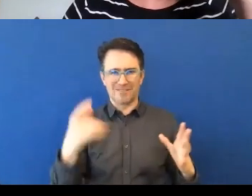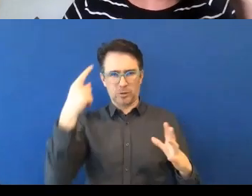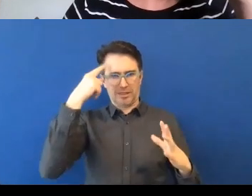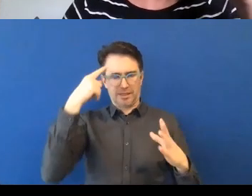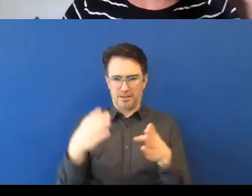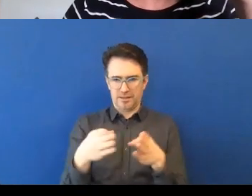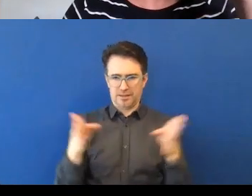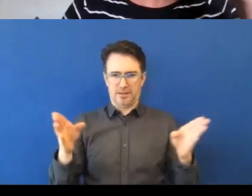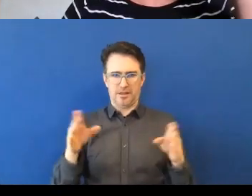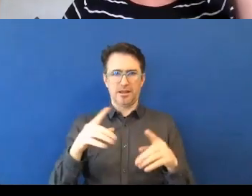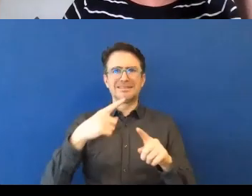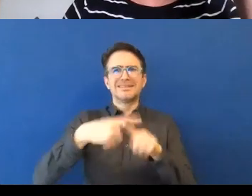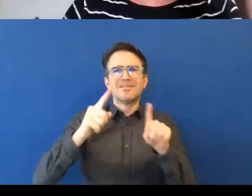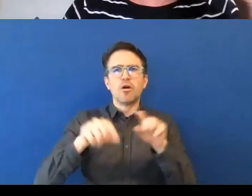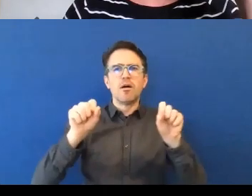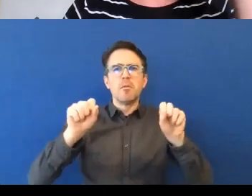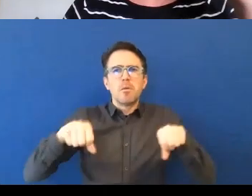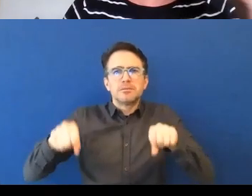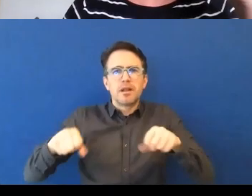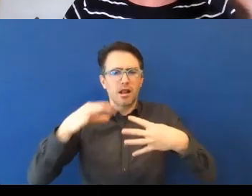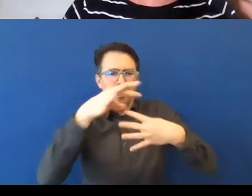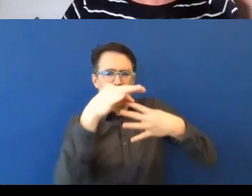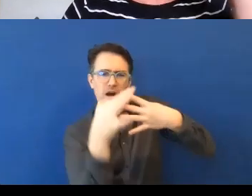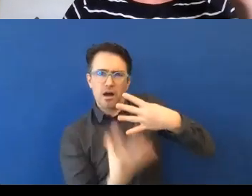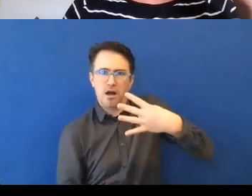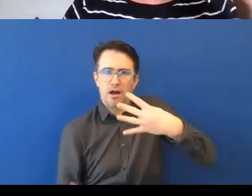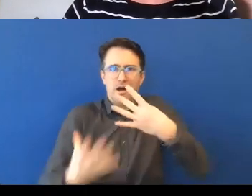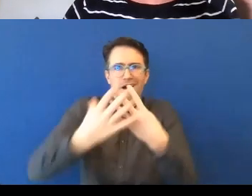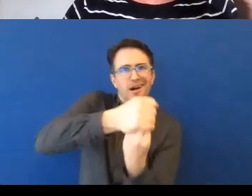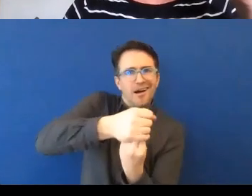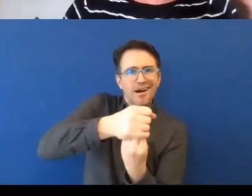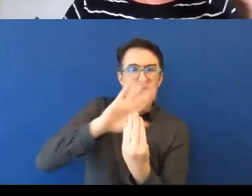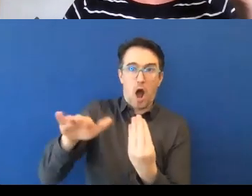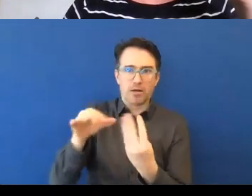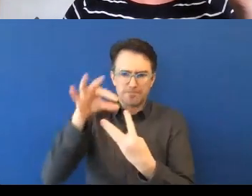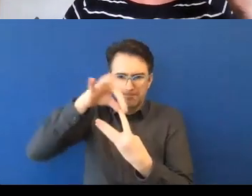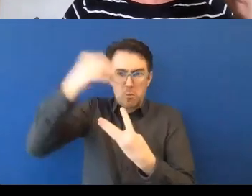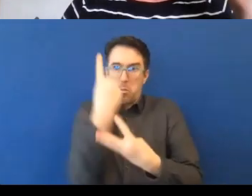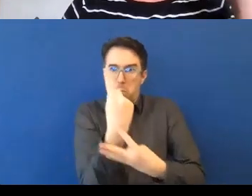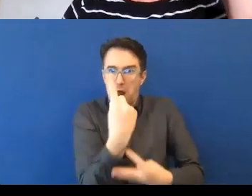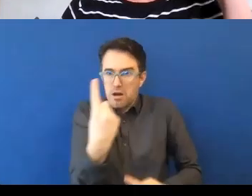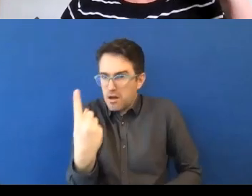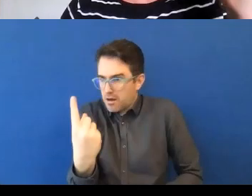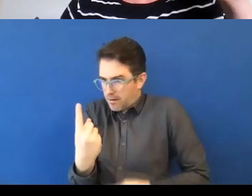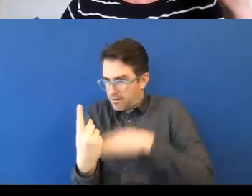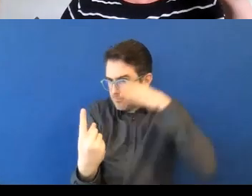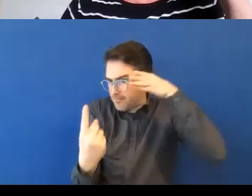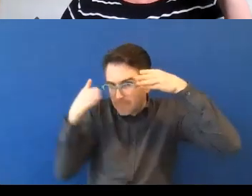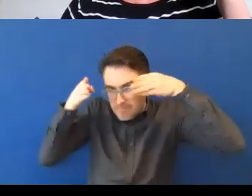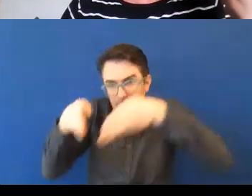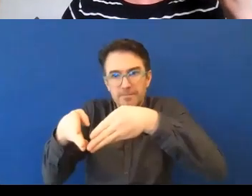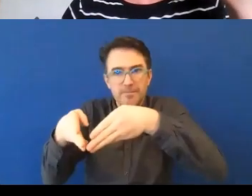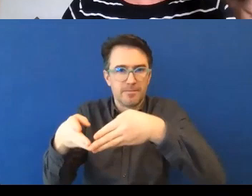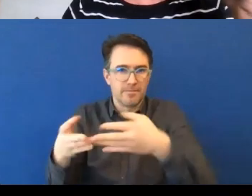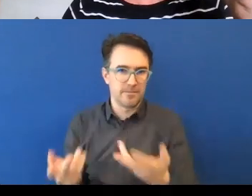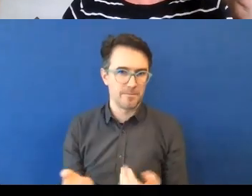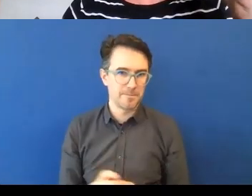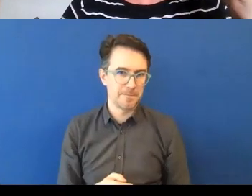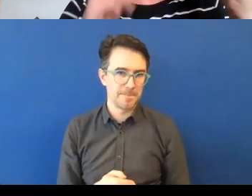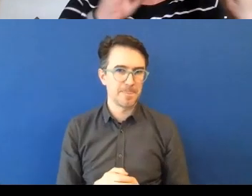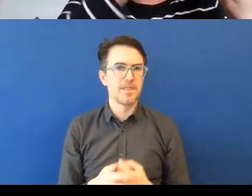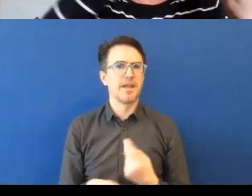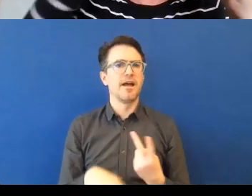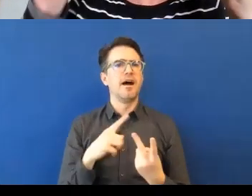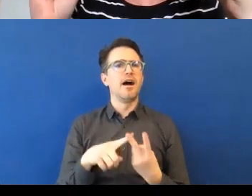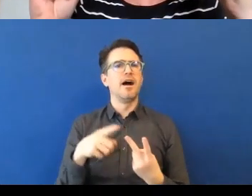we're stuck in pilots. So we've done some pilots. It's been great. It's made people feel really good about themselves. But if we keep doing it at pilot